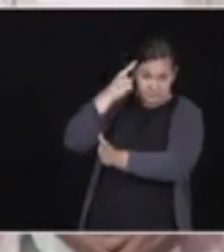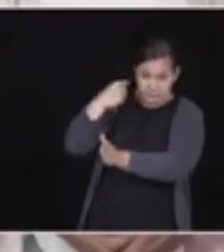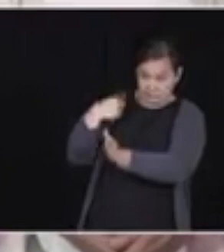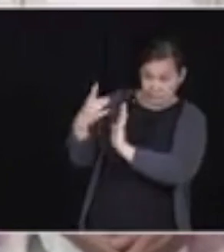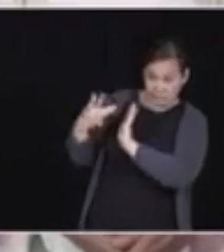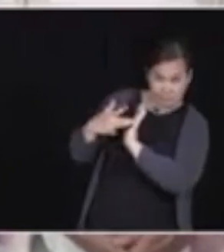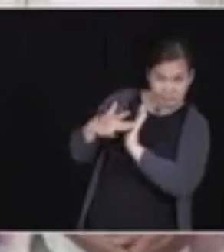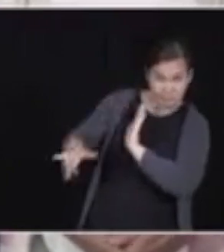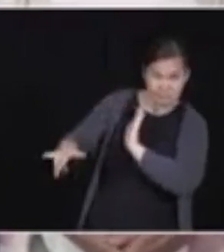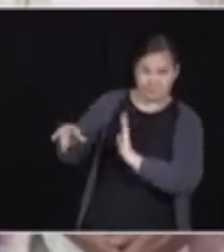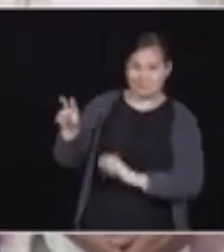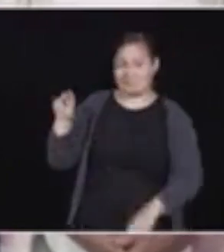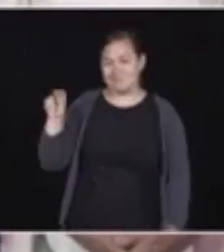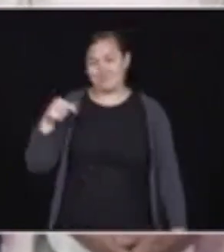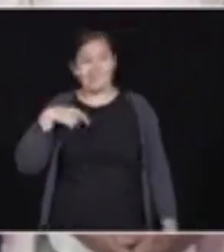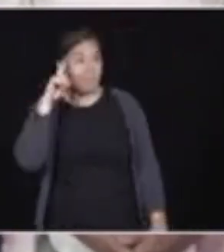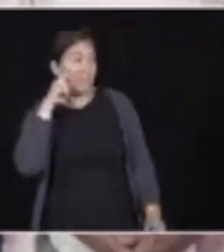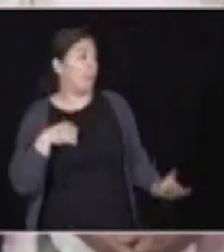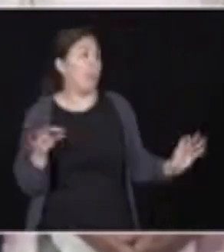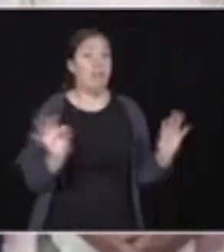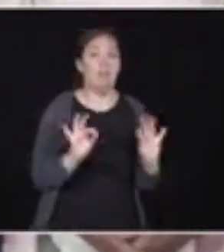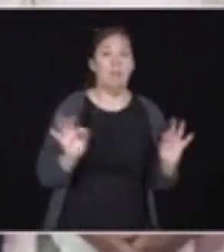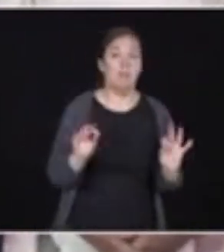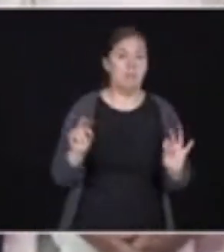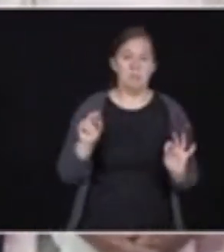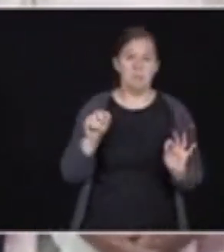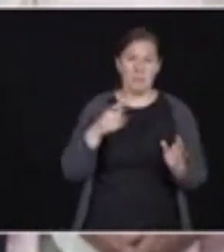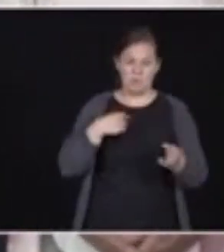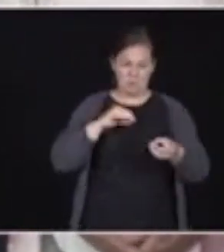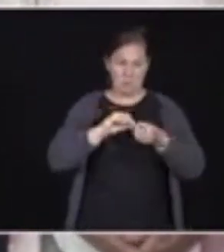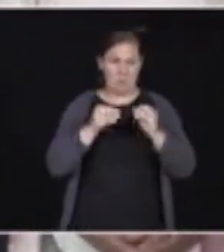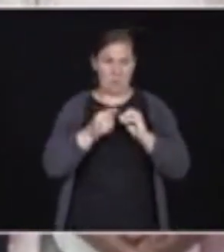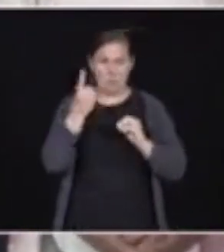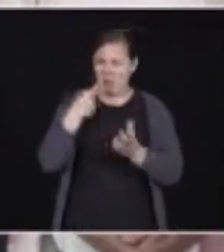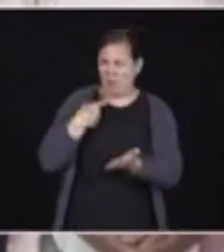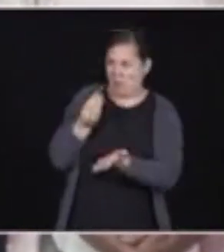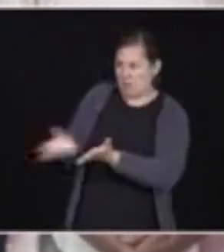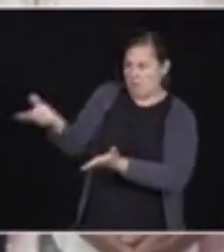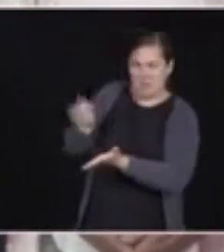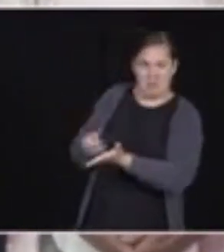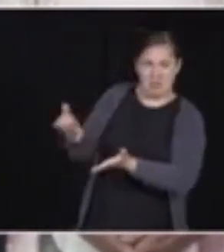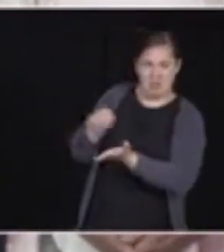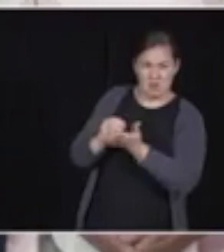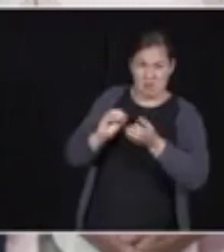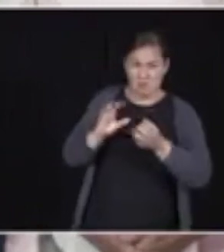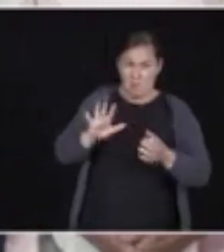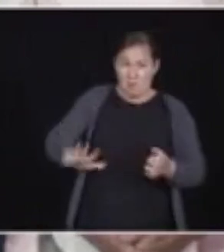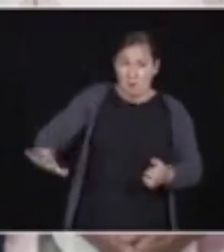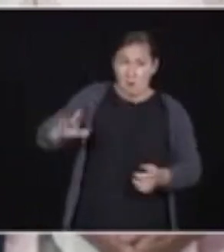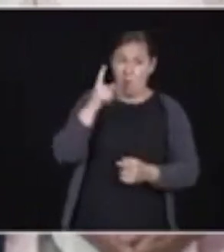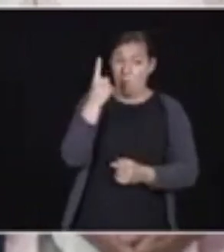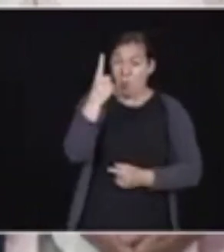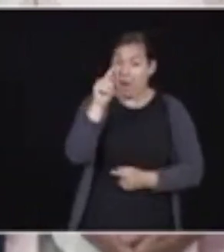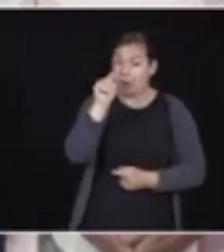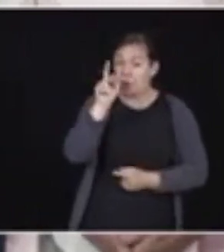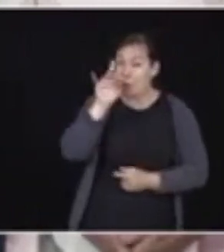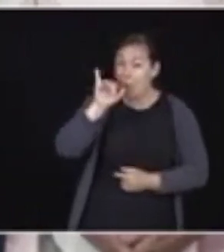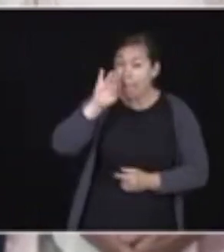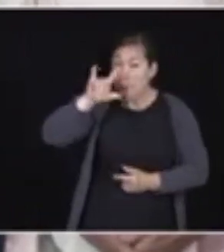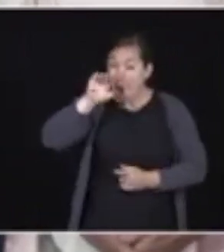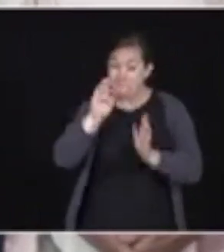the little guy. Well, we aren't the little guy. We are your number one customer. We are doing close to a trillion dollars a trade. We are one of the few companies,